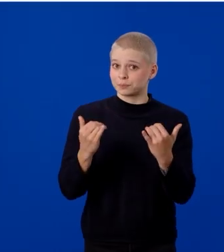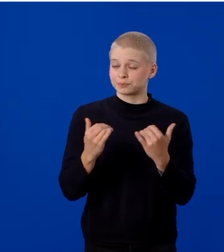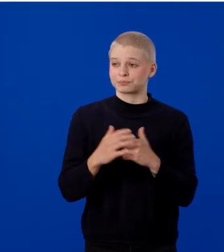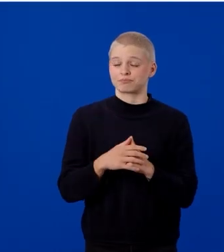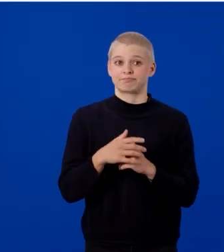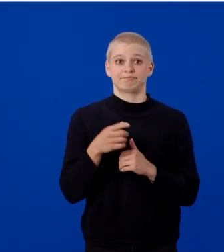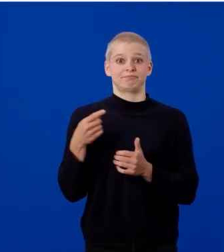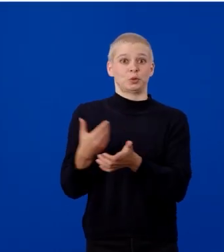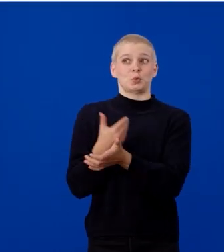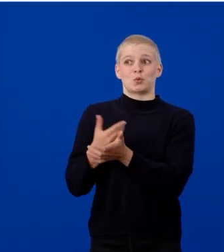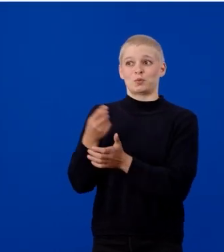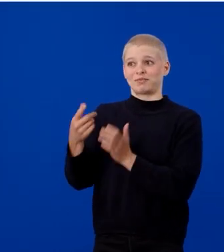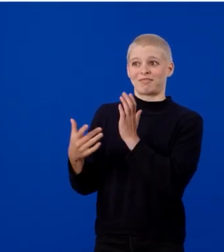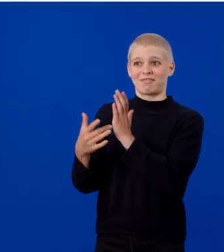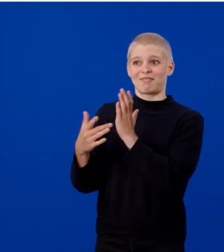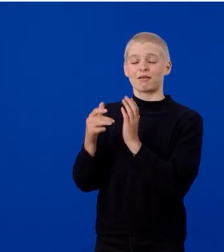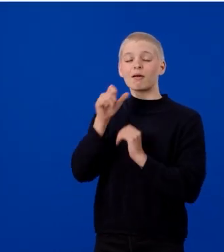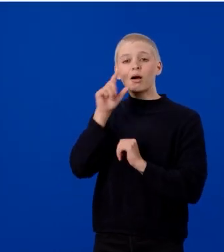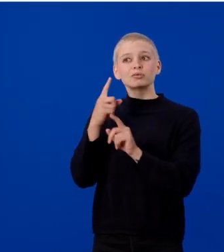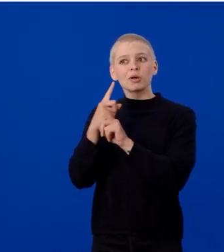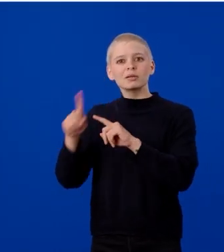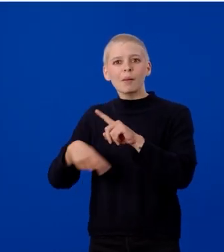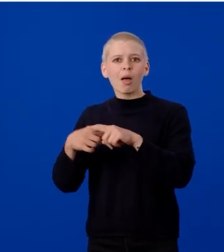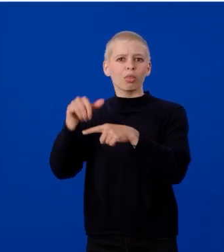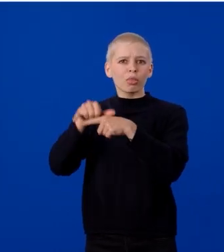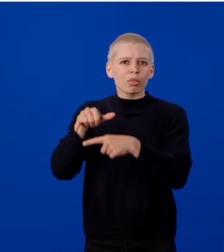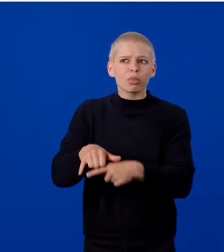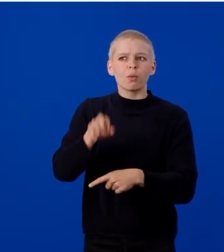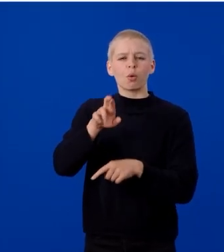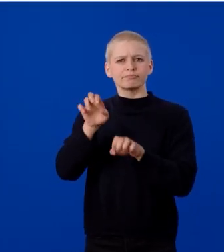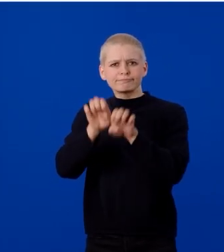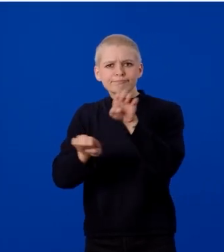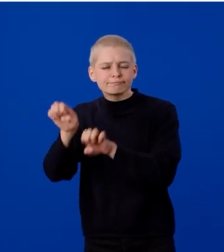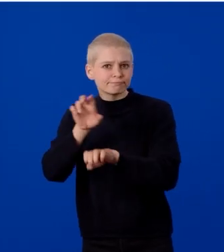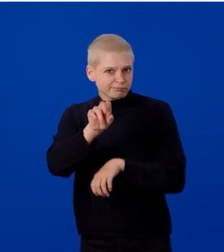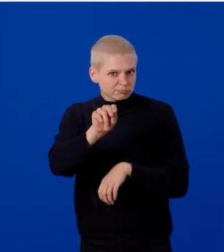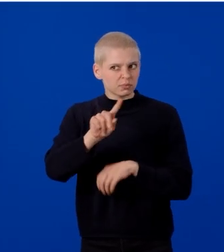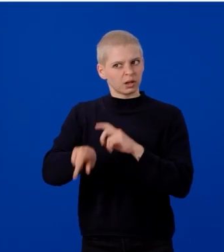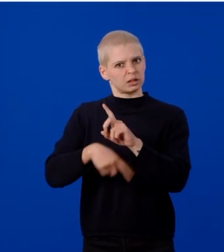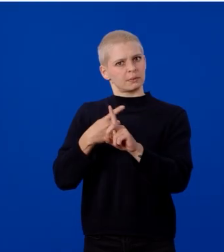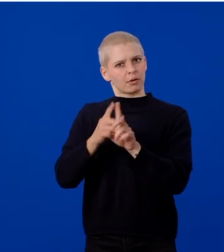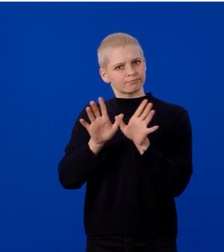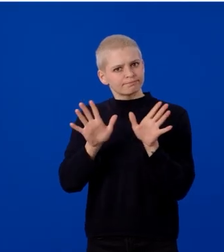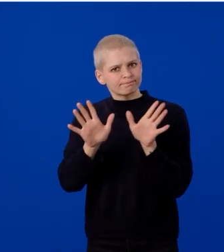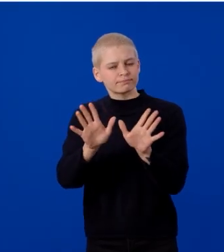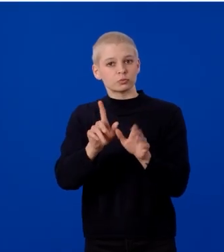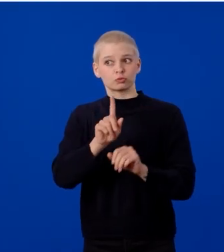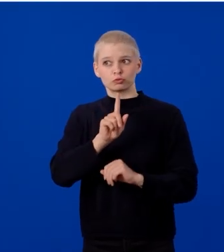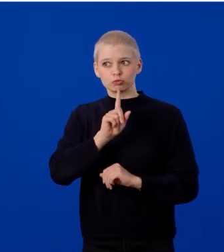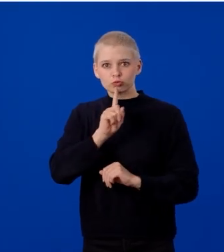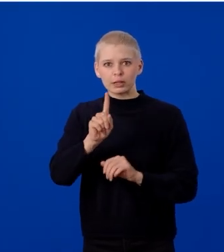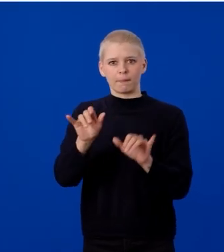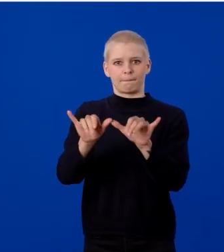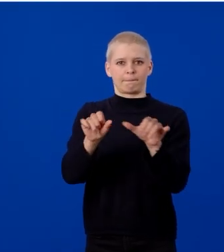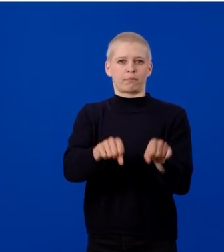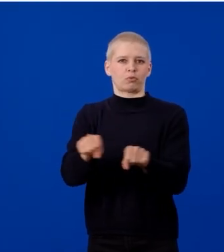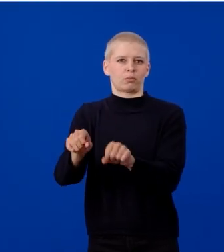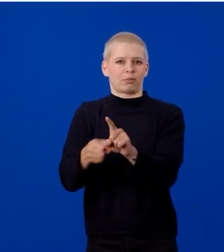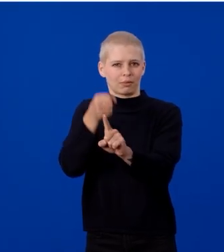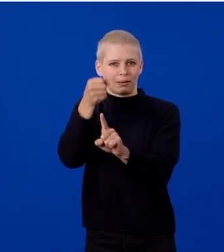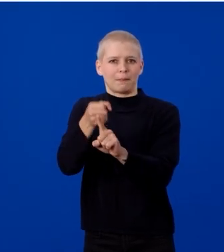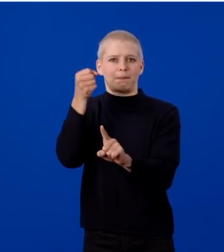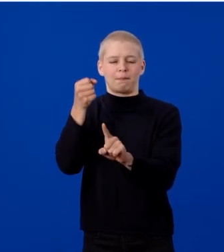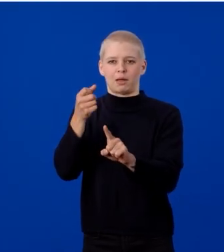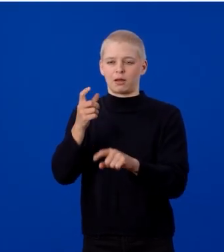technology isn't just about buzzwords or experiments. It's about driving real, measurable impact